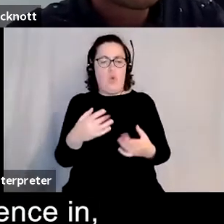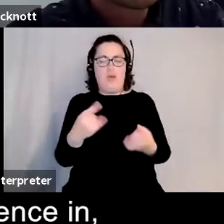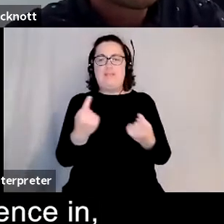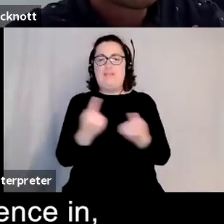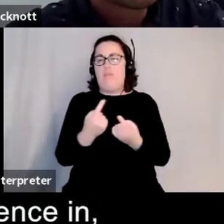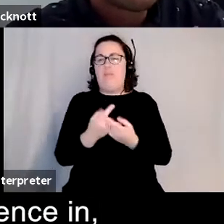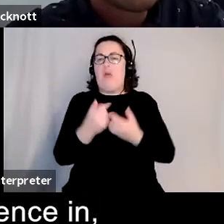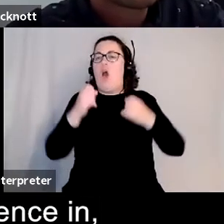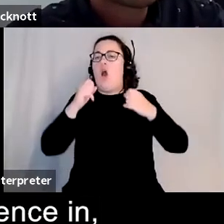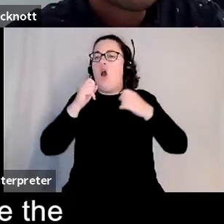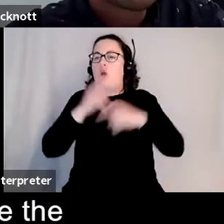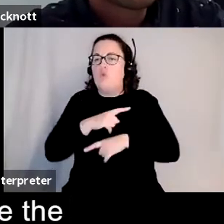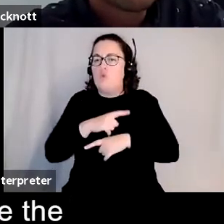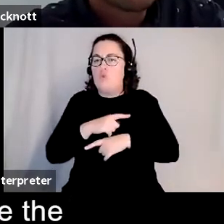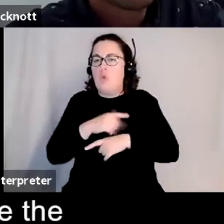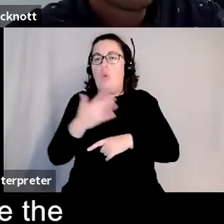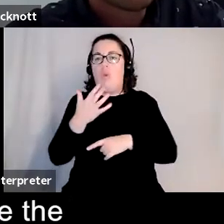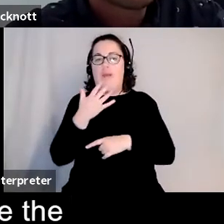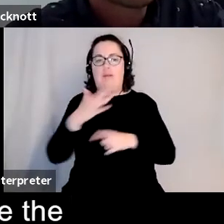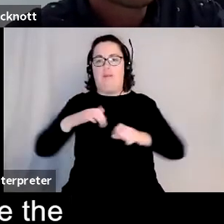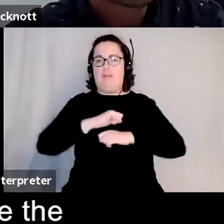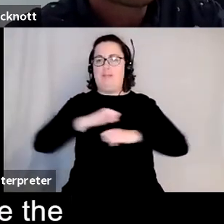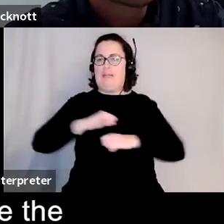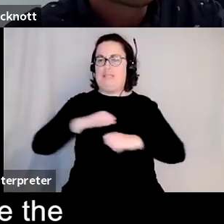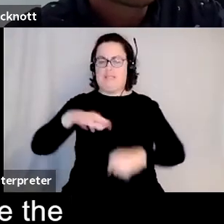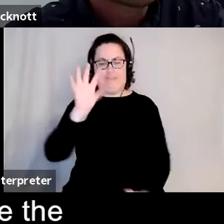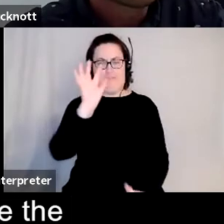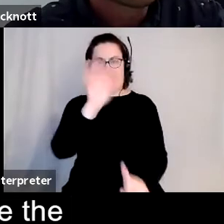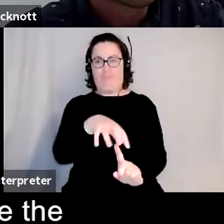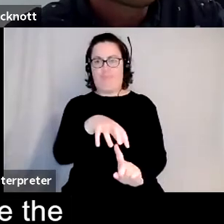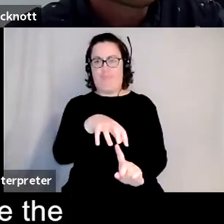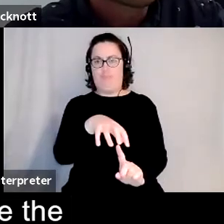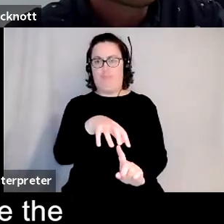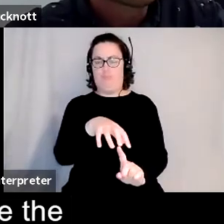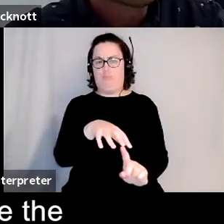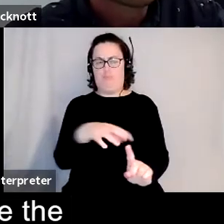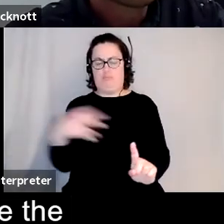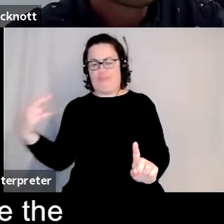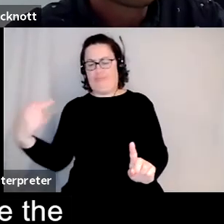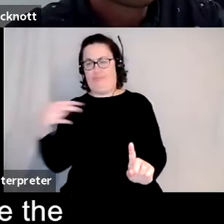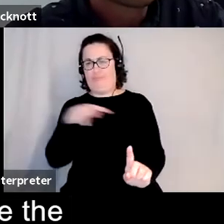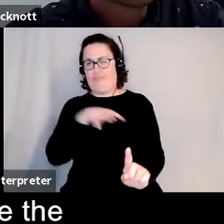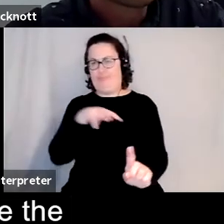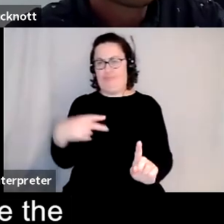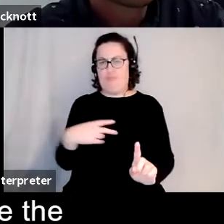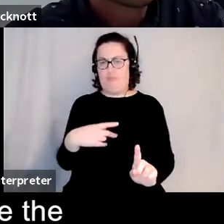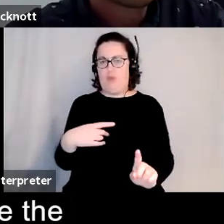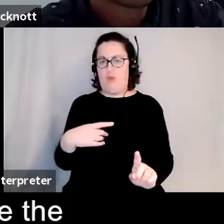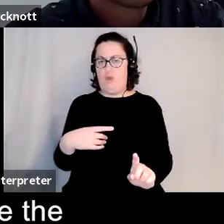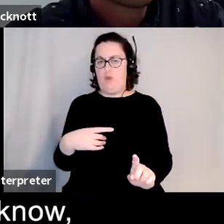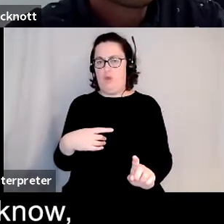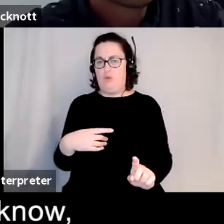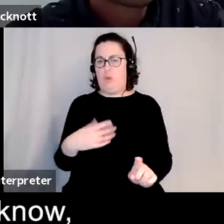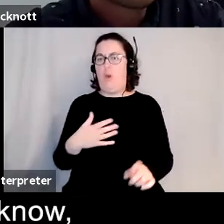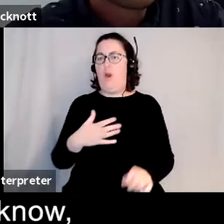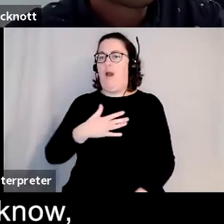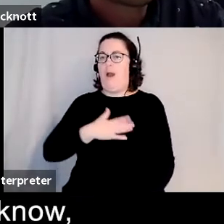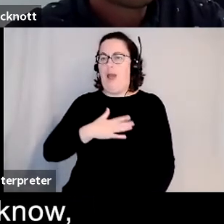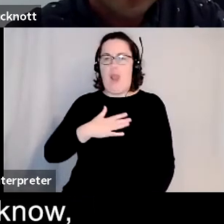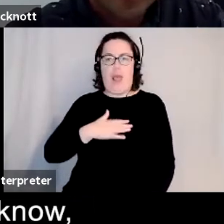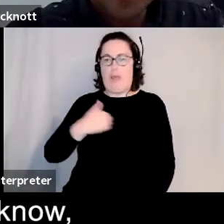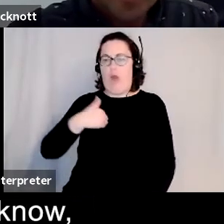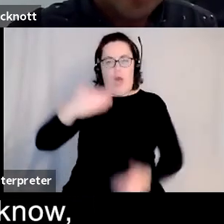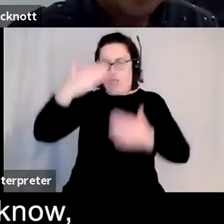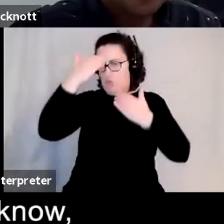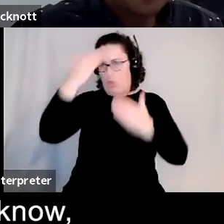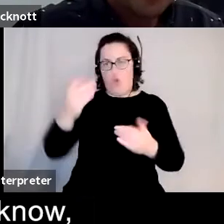in a public space so there's something in a way which i like the fact they're slightly unknowable to me like i won't